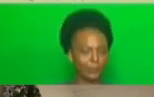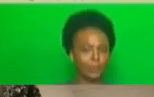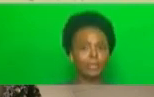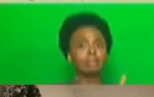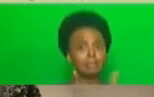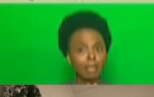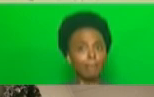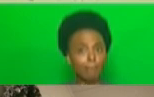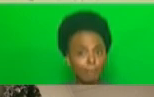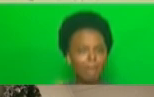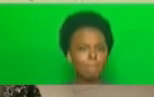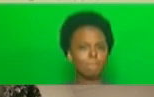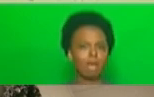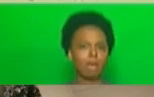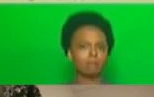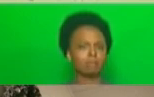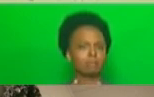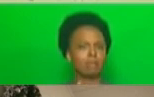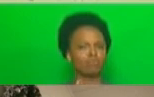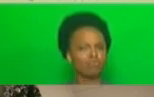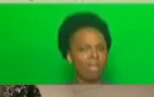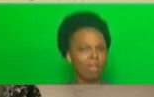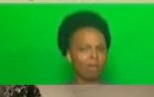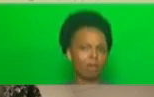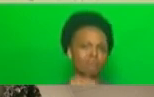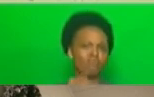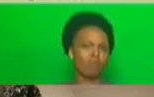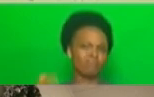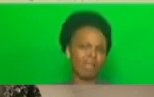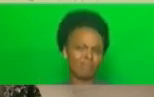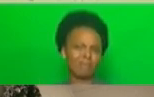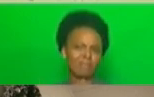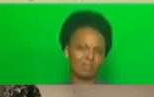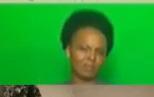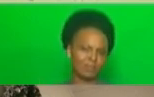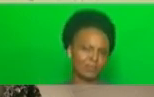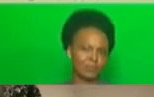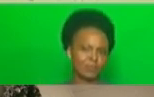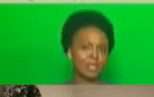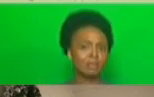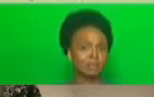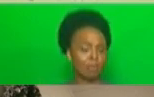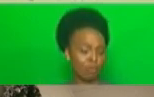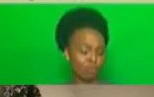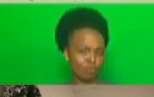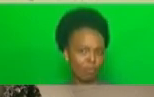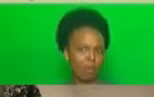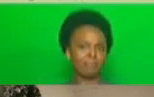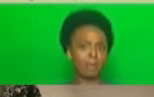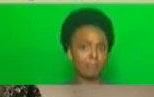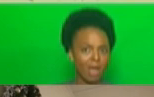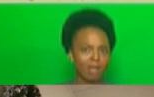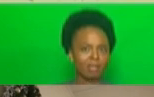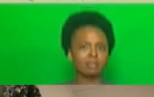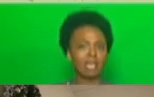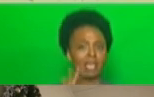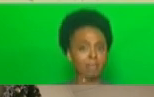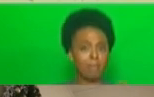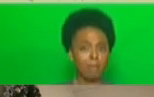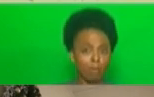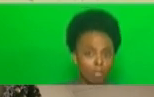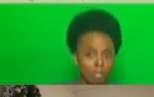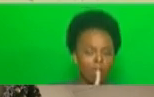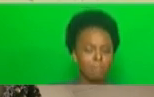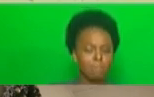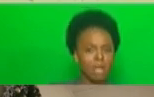parents to protect our children. As consumers and parents, if we buy food or